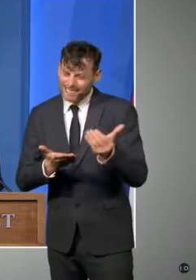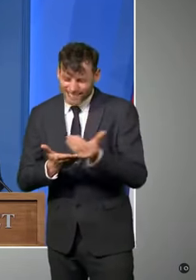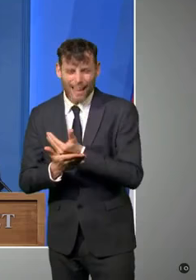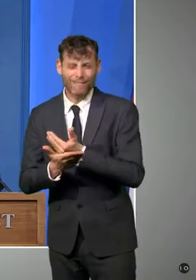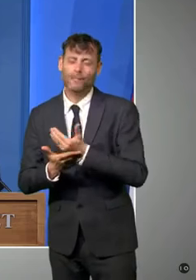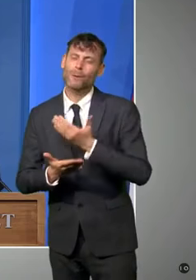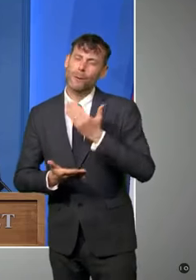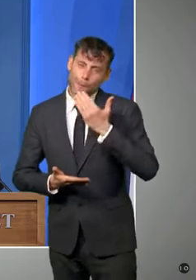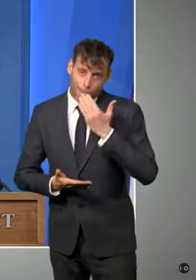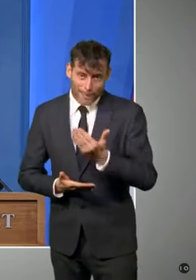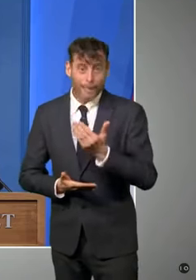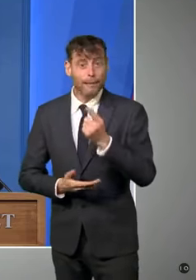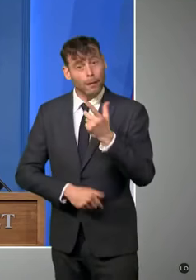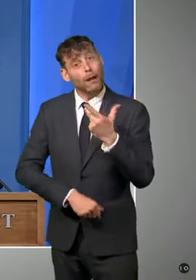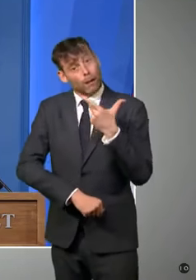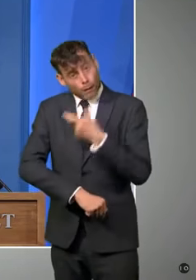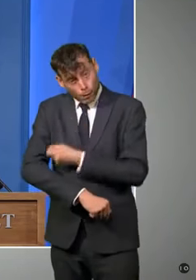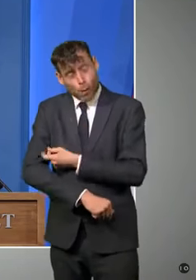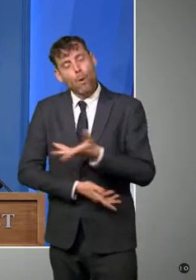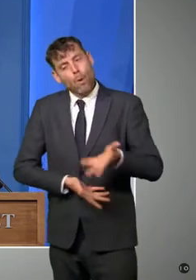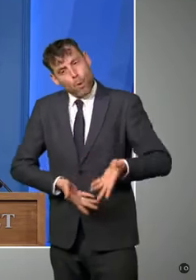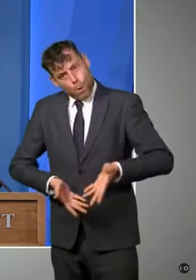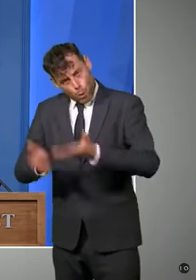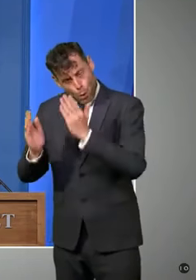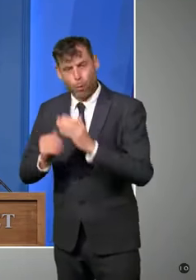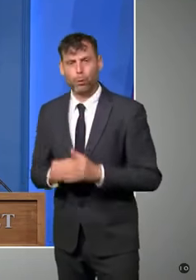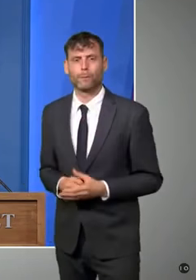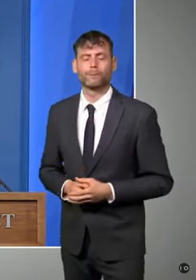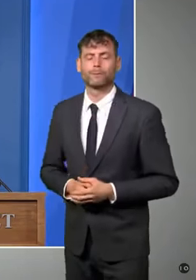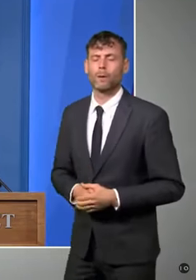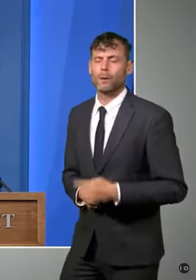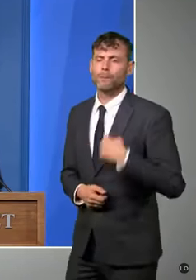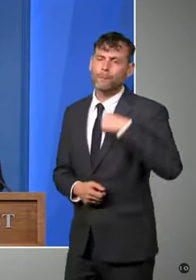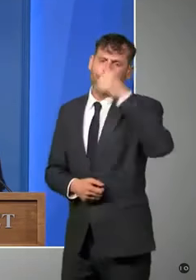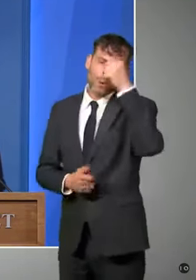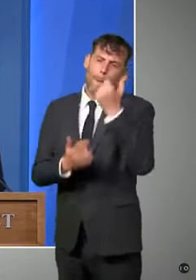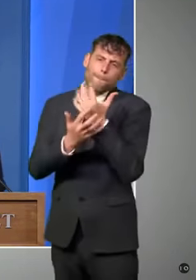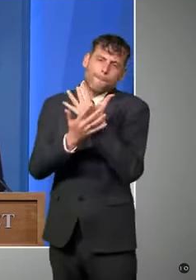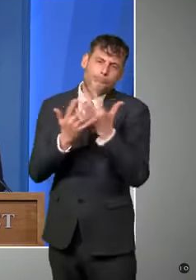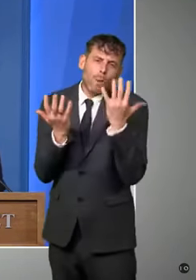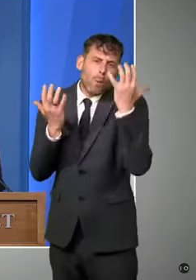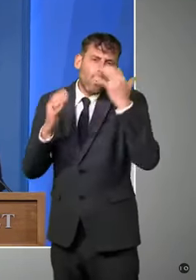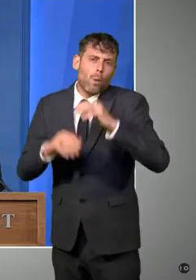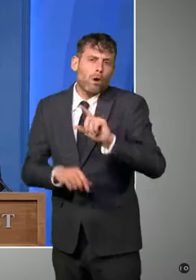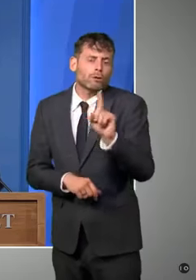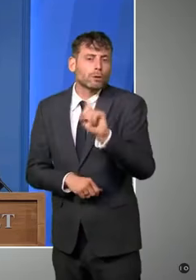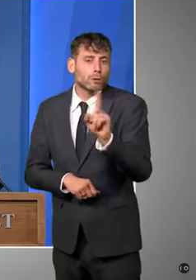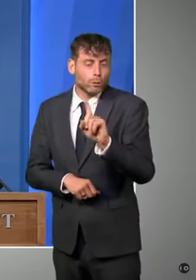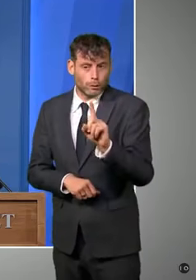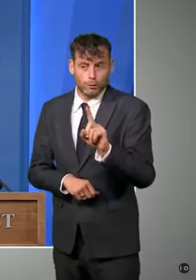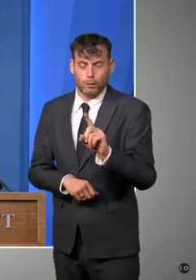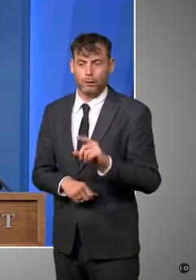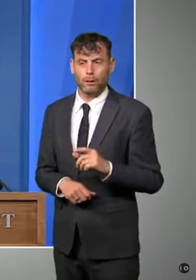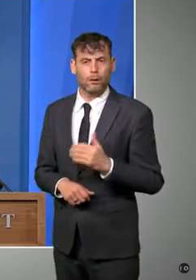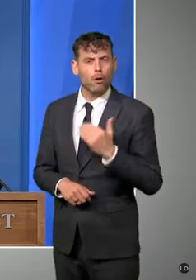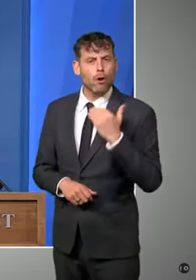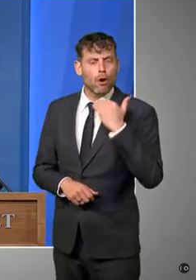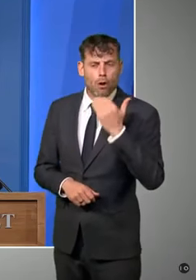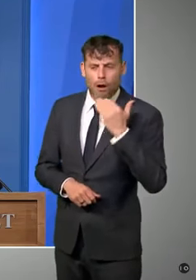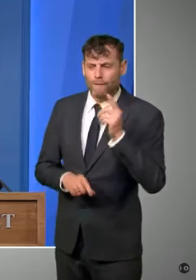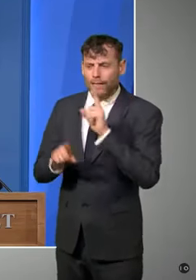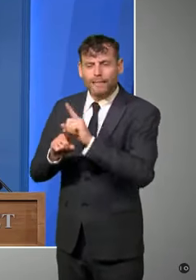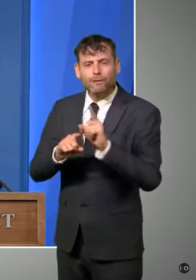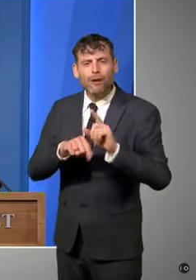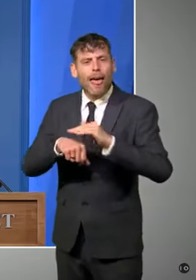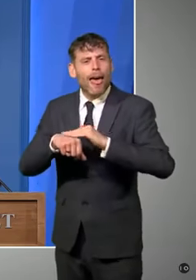One area that has rightly been a concern has been uptake among people from ethnic minority backgrounds. And that feels really personal to me,